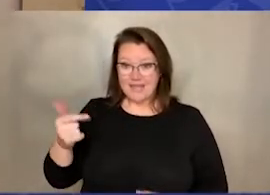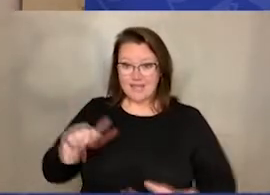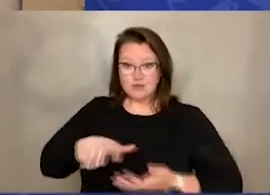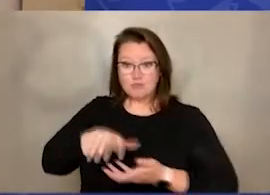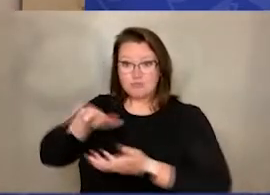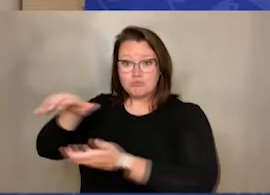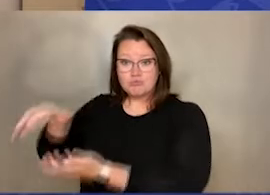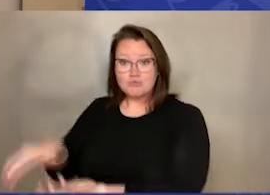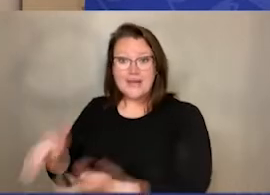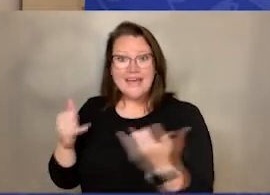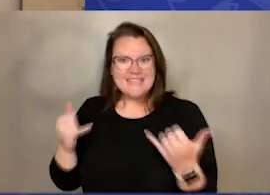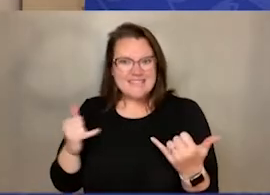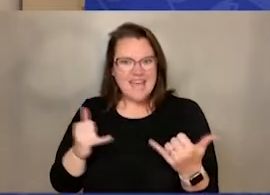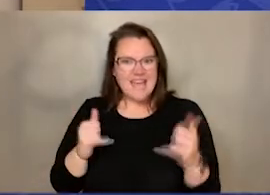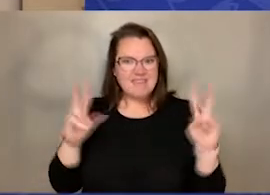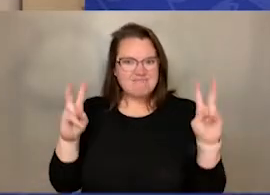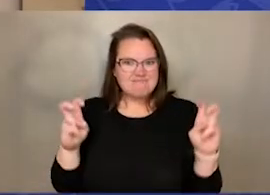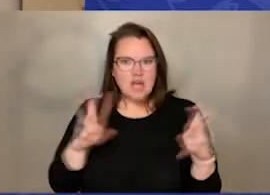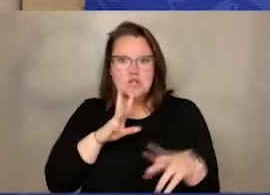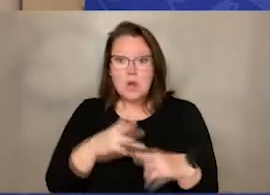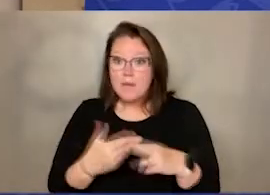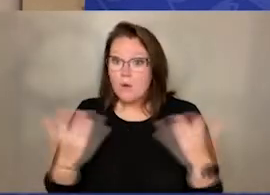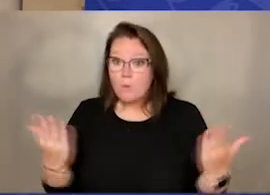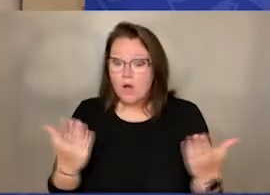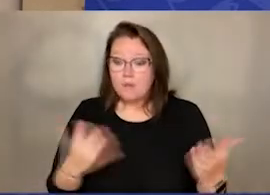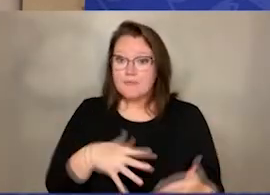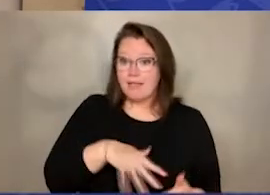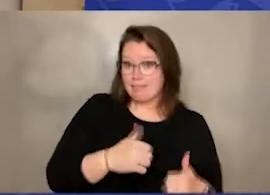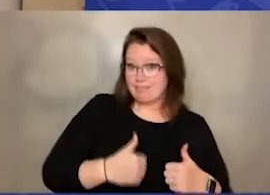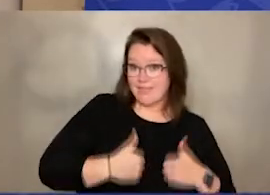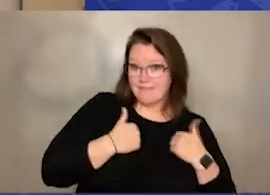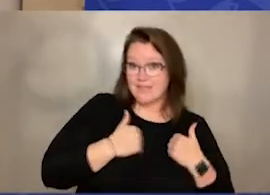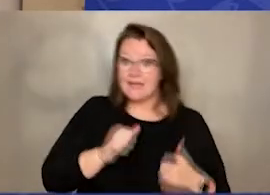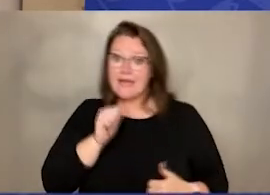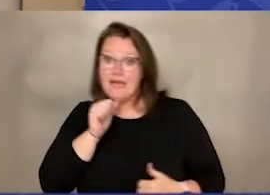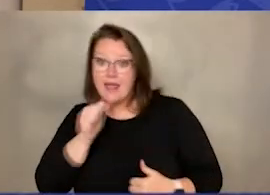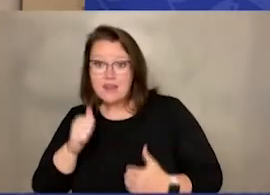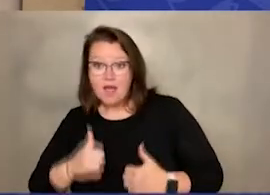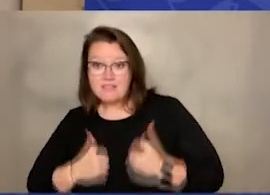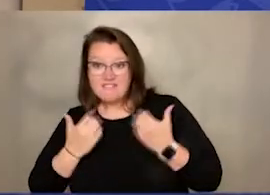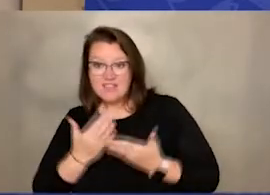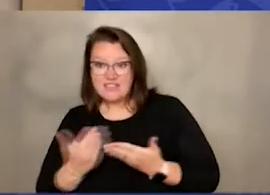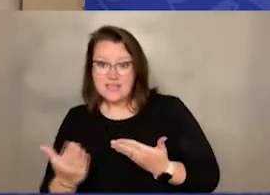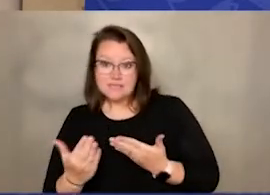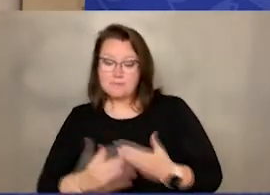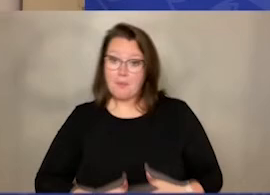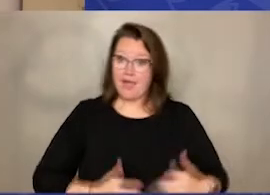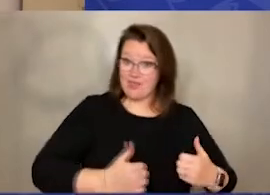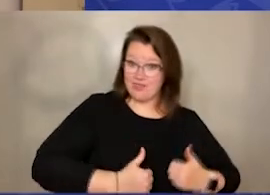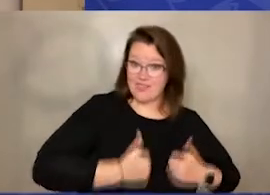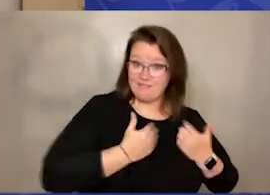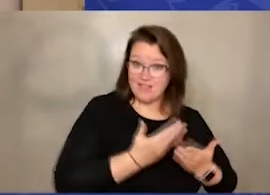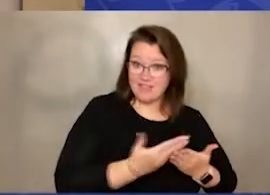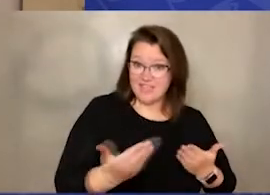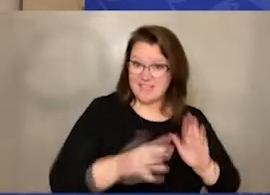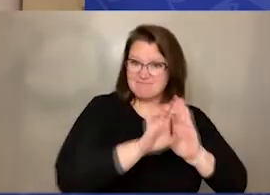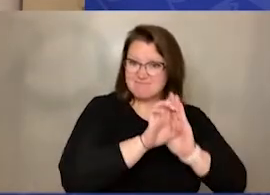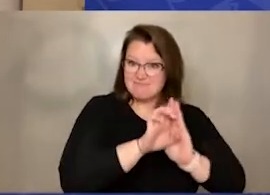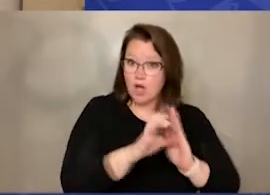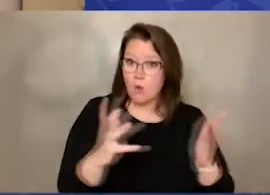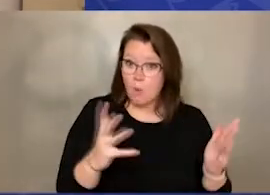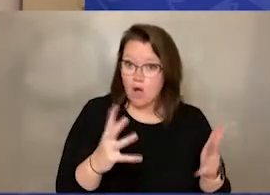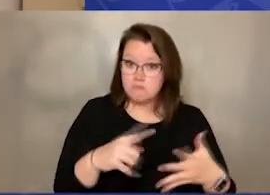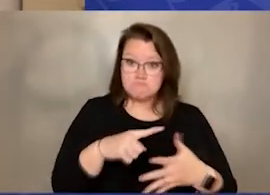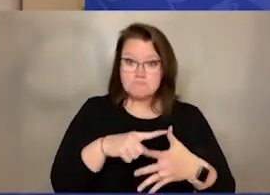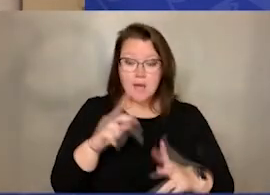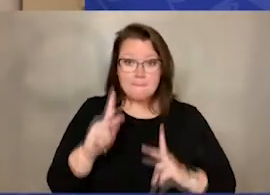And let's talk about living things. Living things are people, animals,